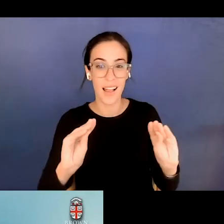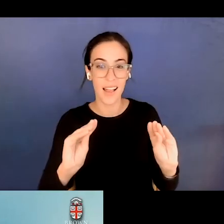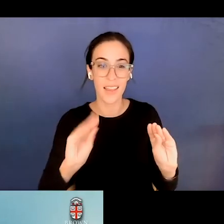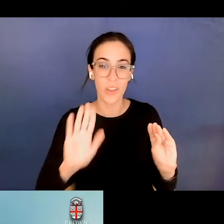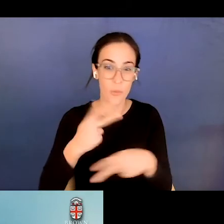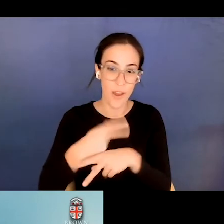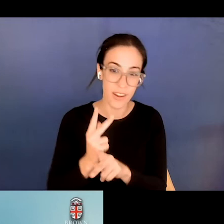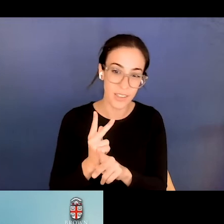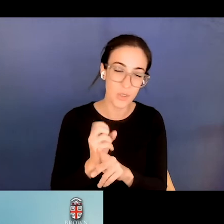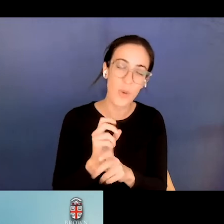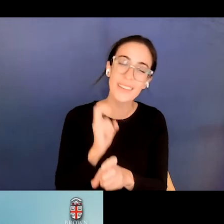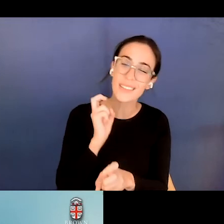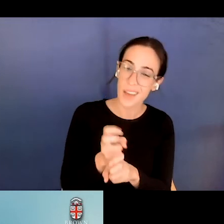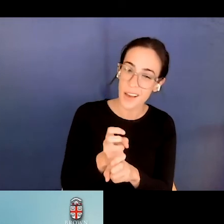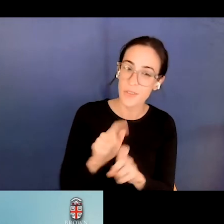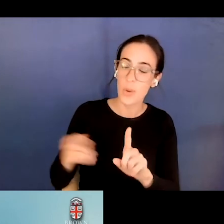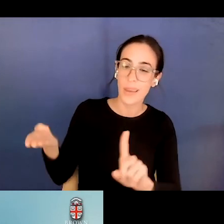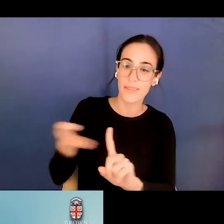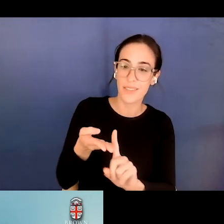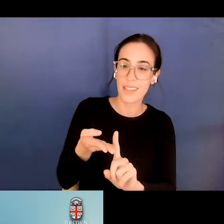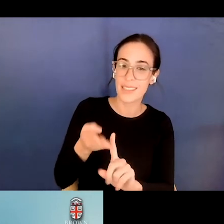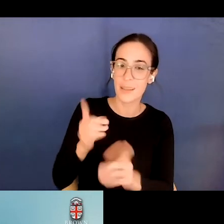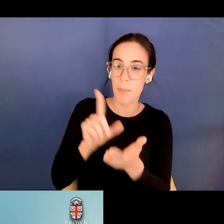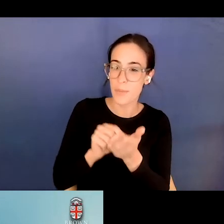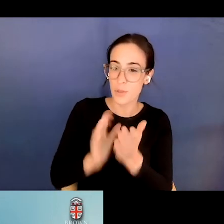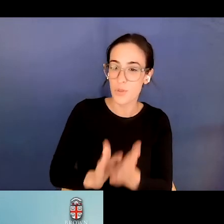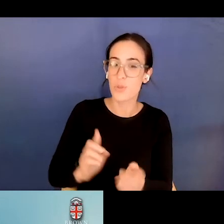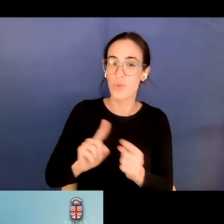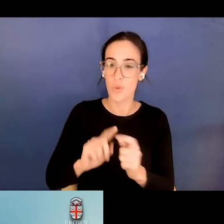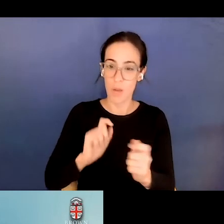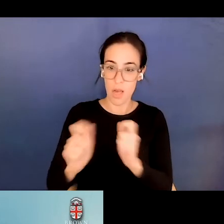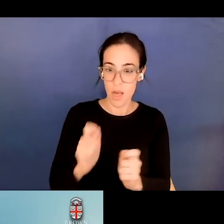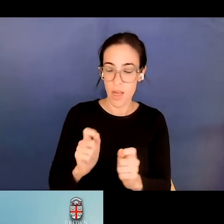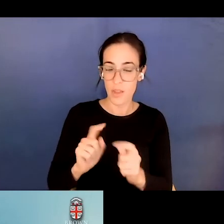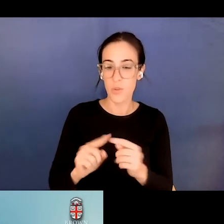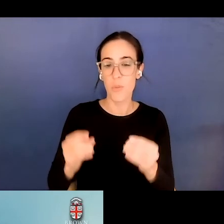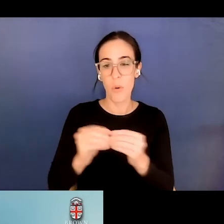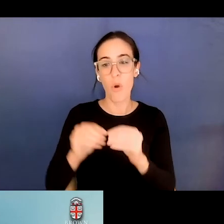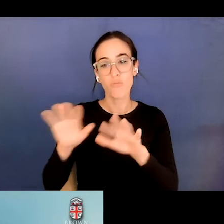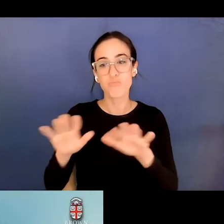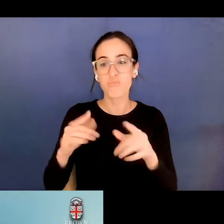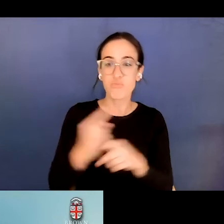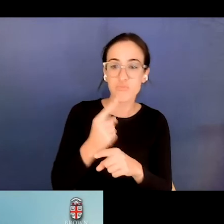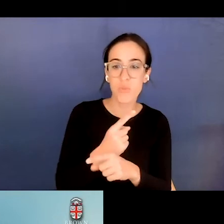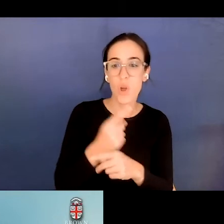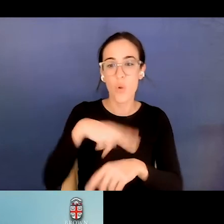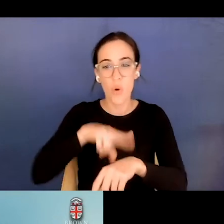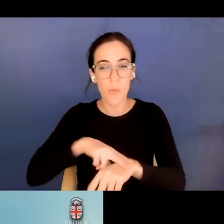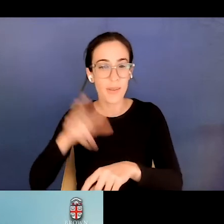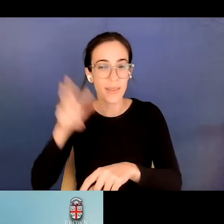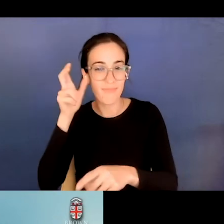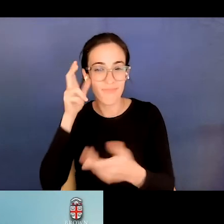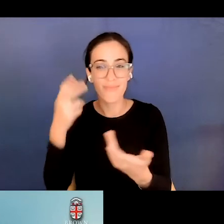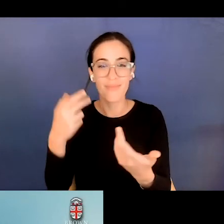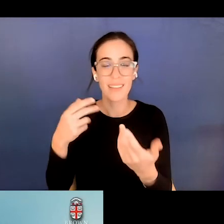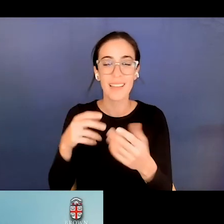really get publishers to, to, to pick up on it. Yeah. I feel then the, you know, the onus is on the